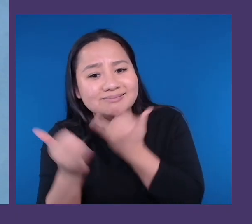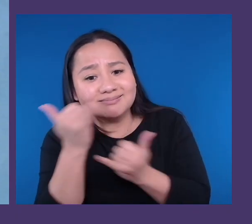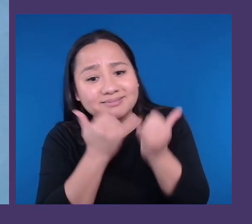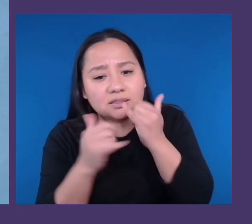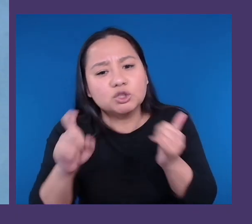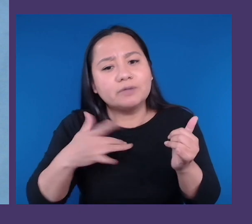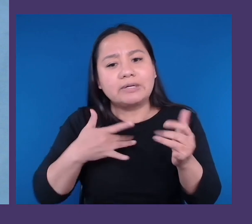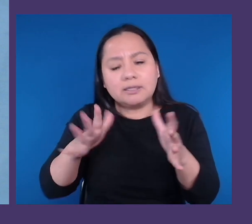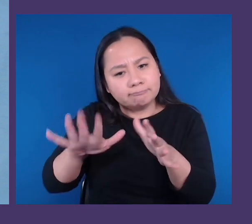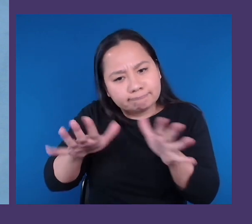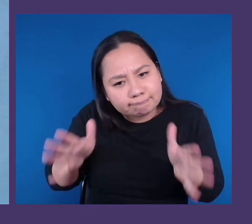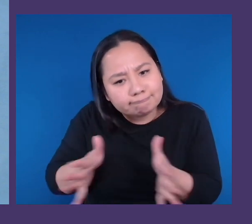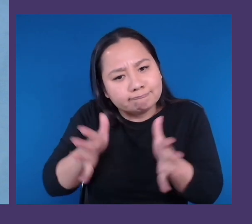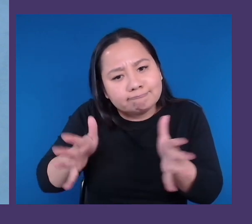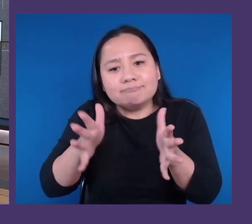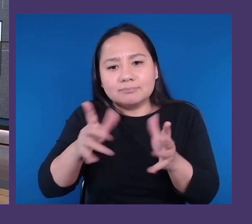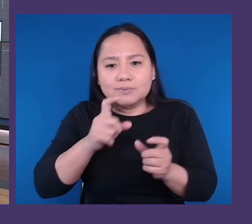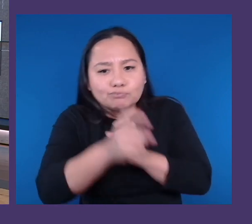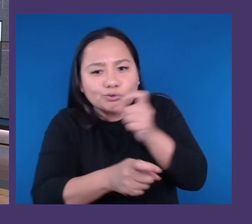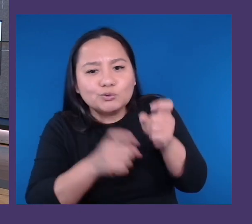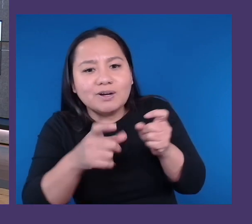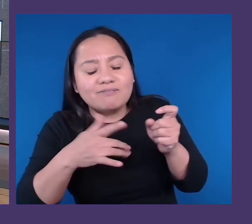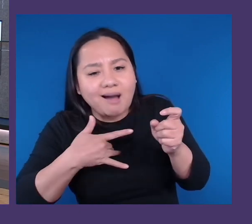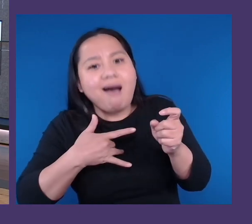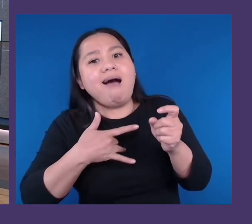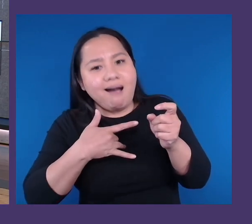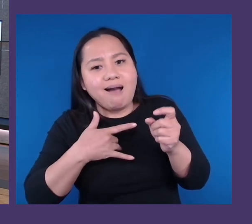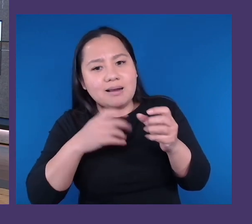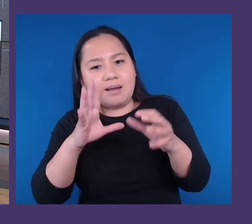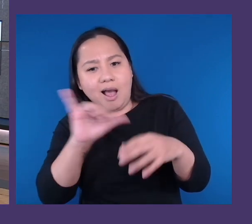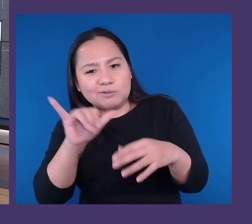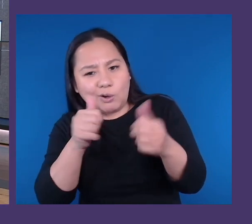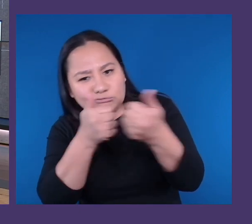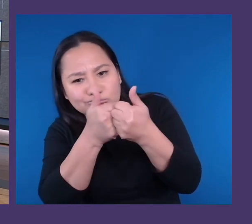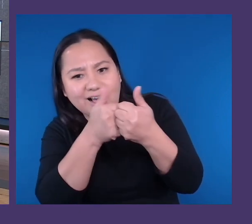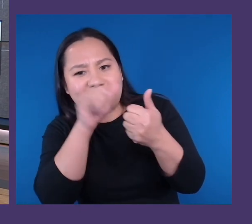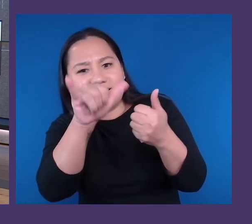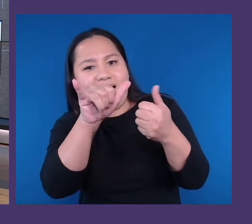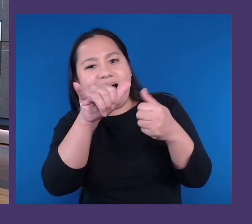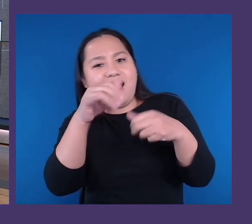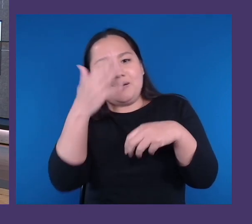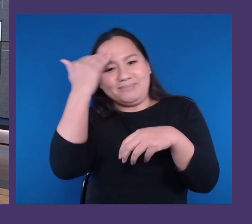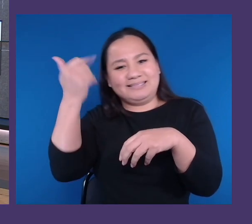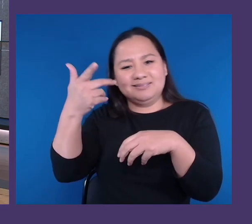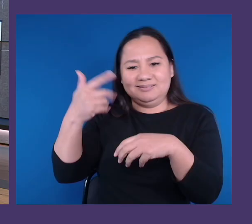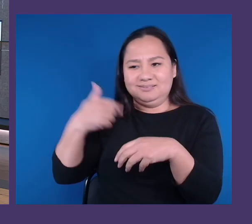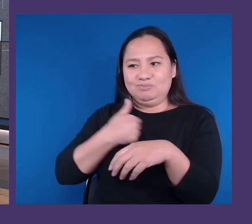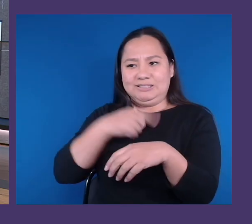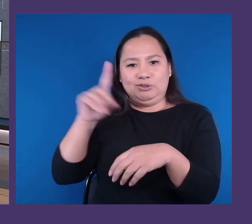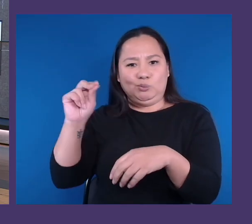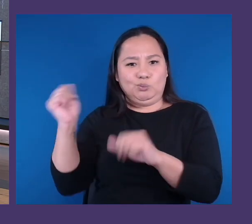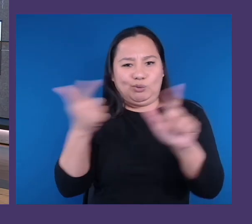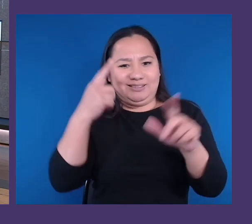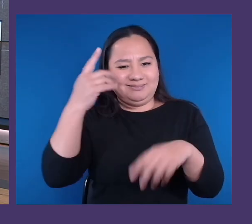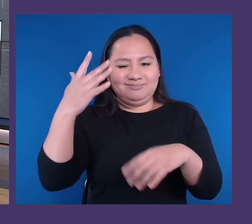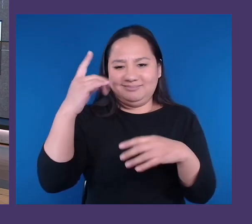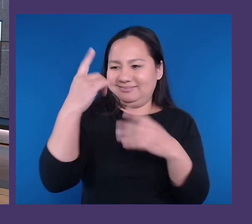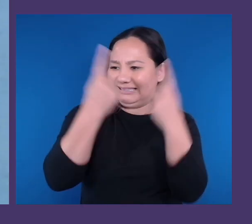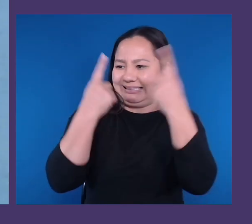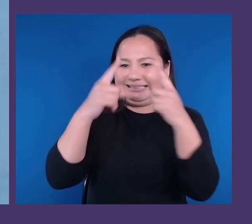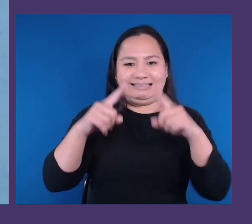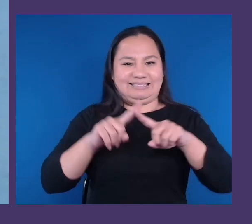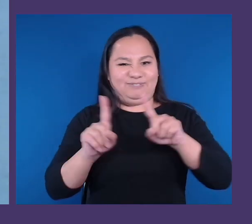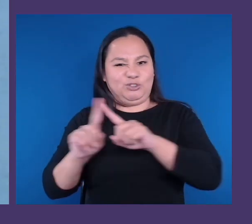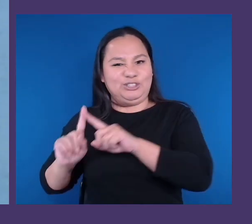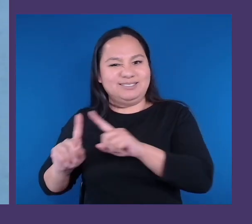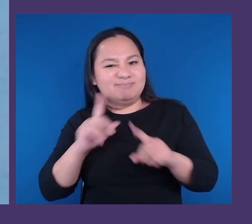challenge the status quo, because we think differently, and that's a good thing, right? It's a very good thing. It's very good thing. Yeah. So, and then